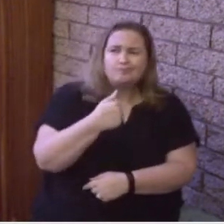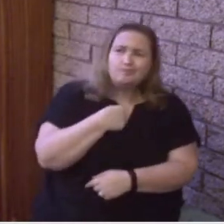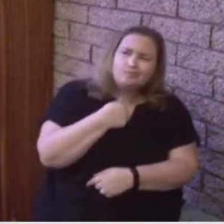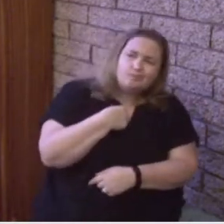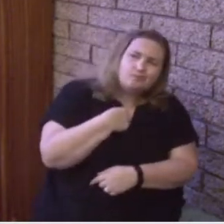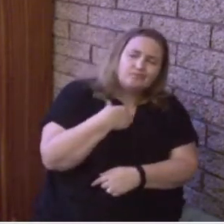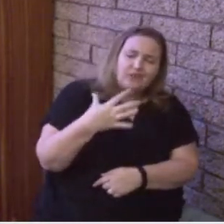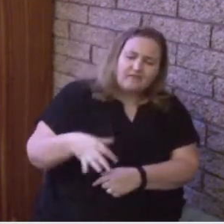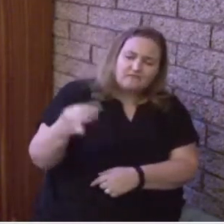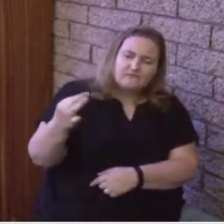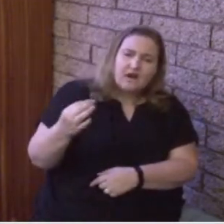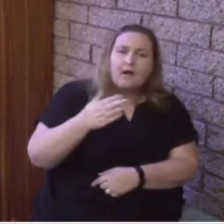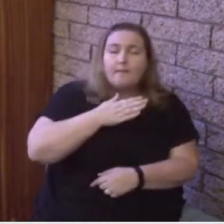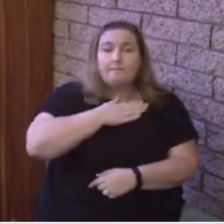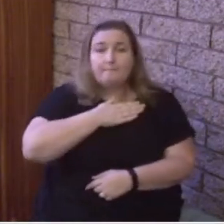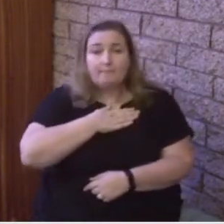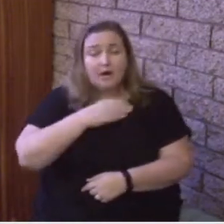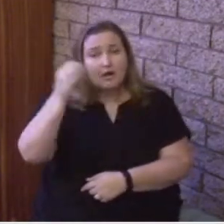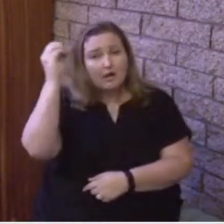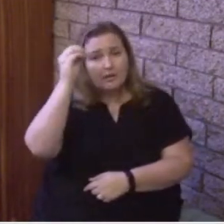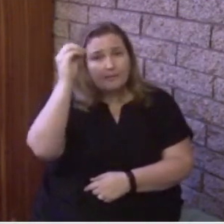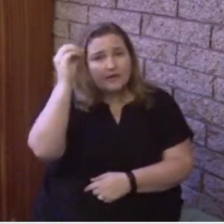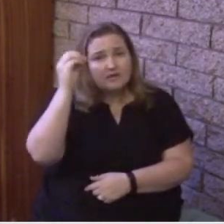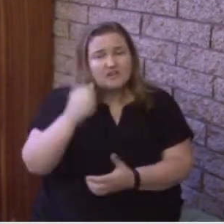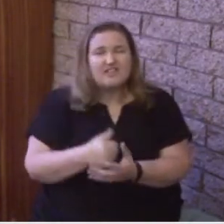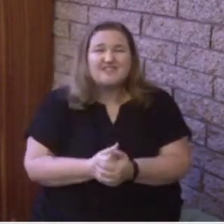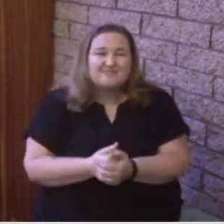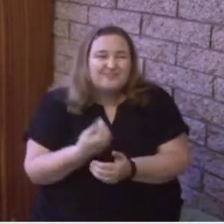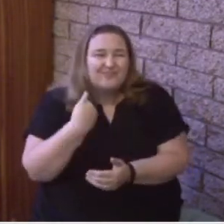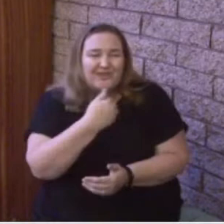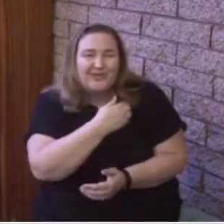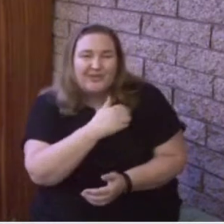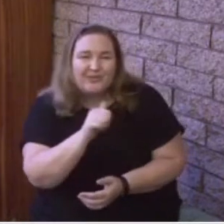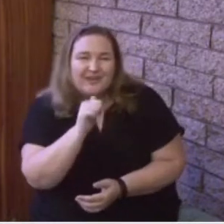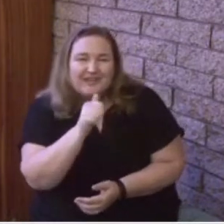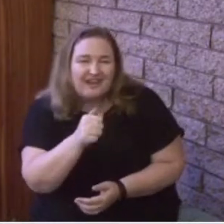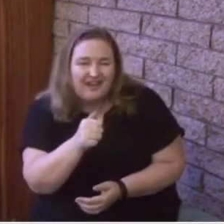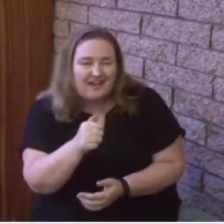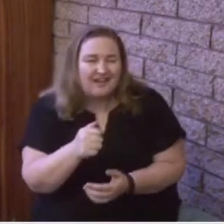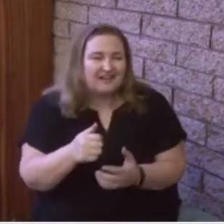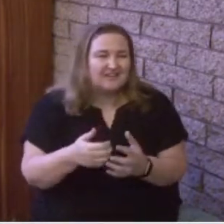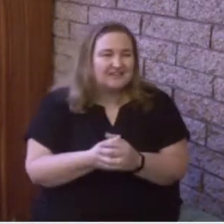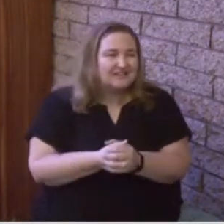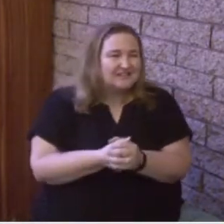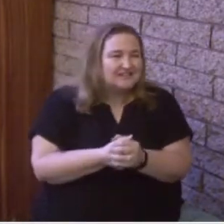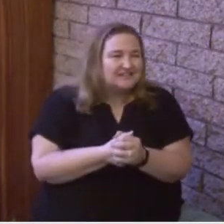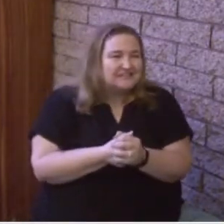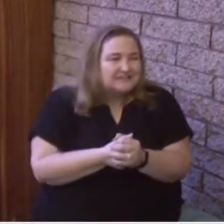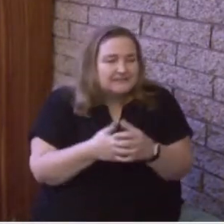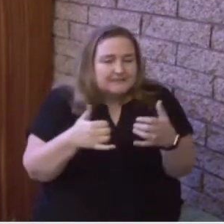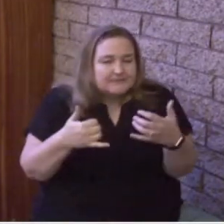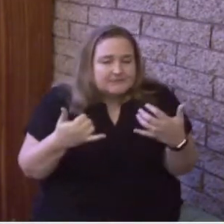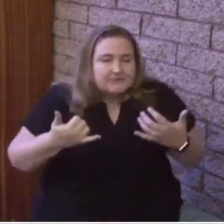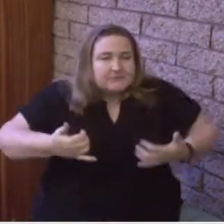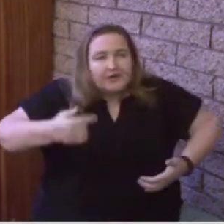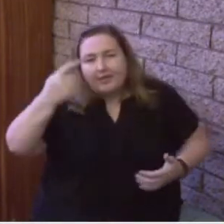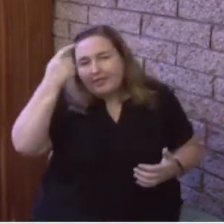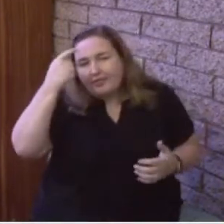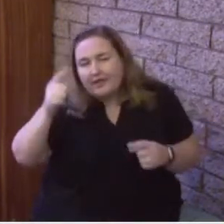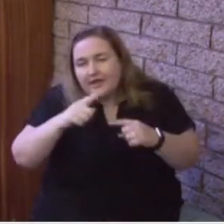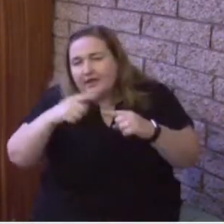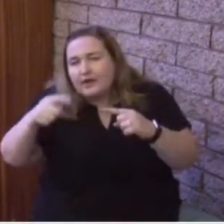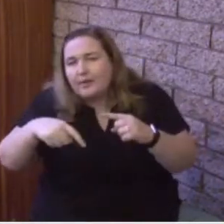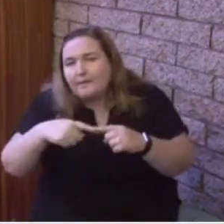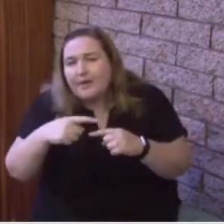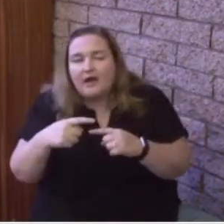just my opinion, but that very often we don't spend the time on this dynamic and essential